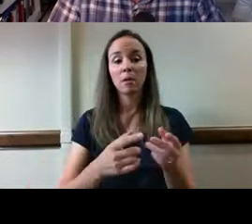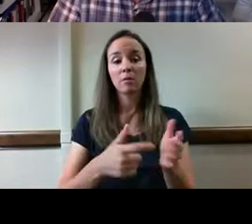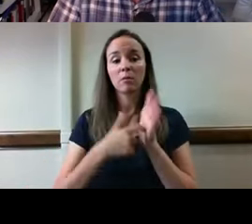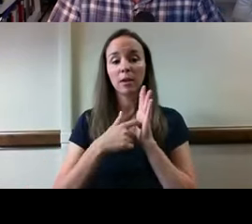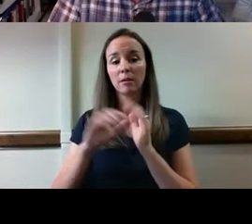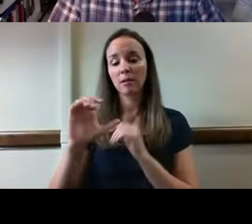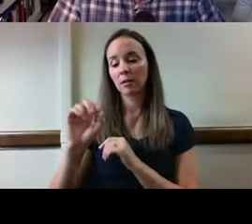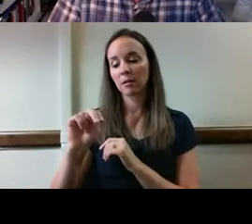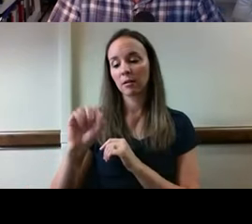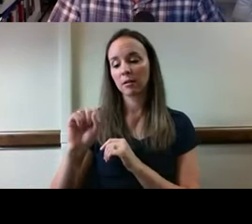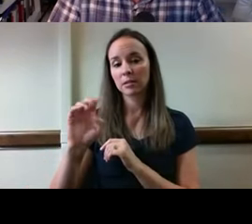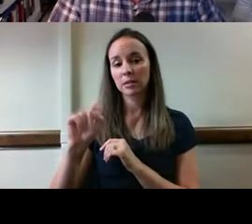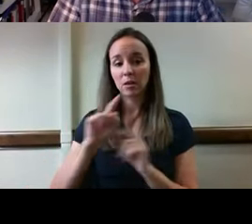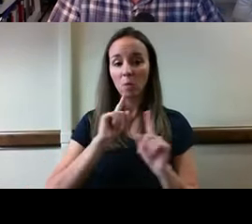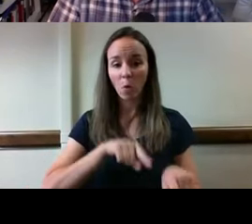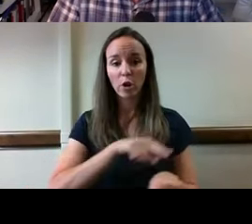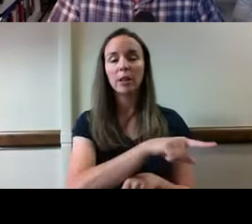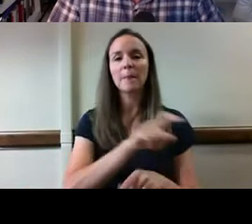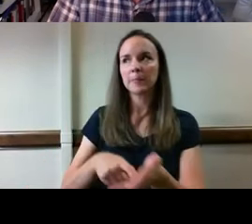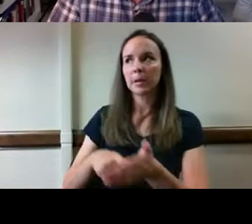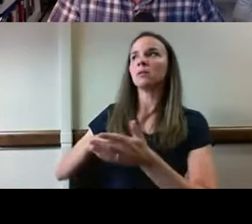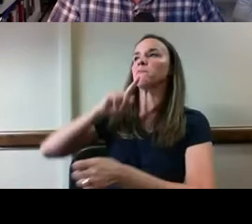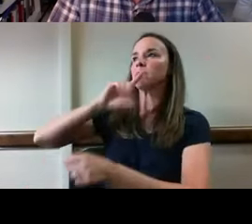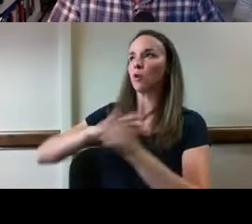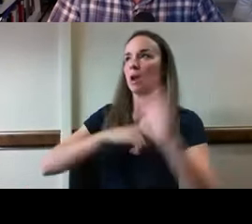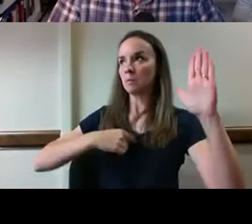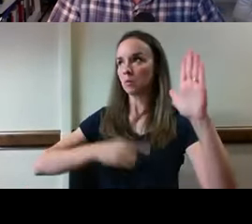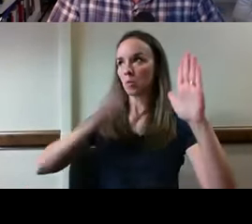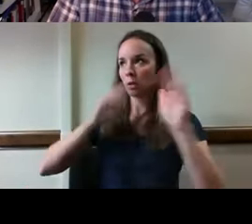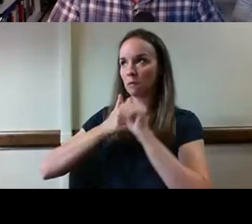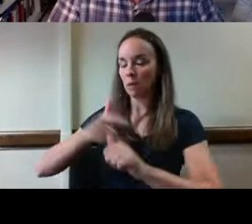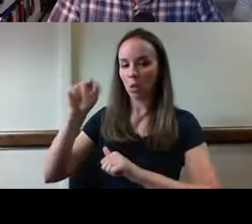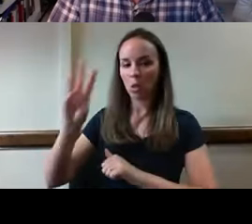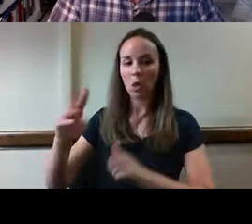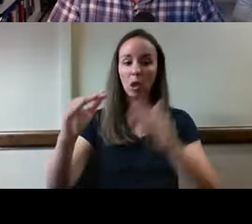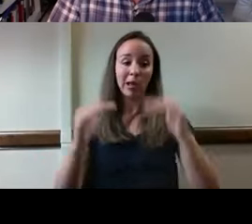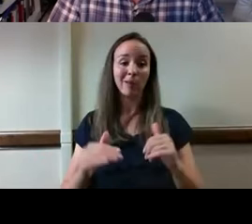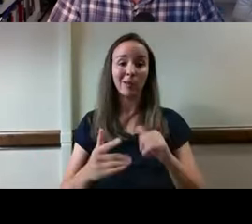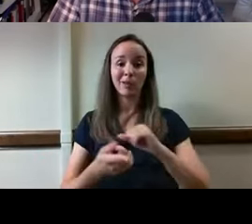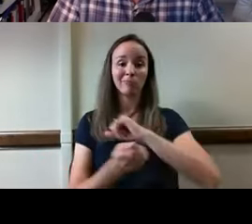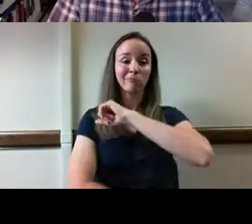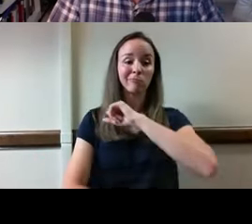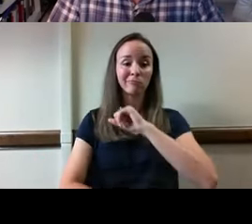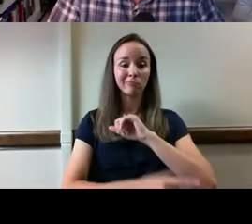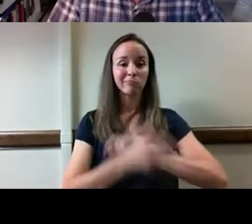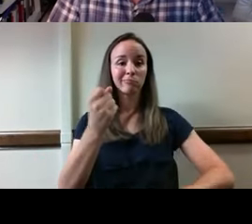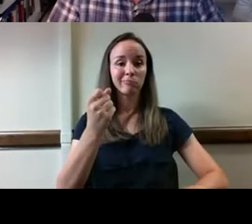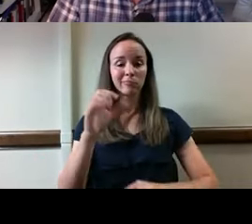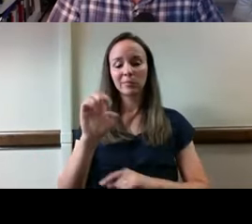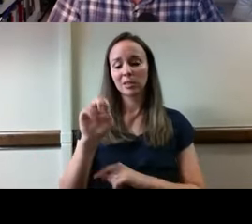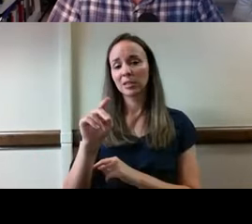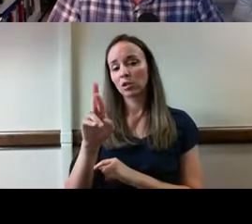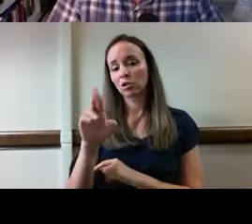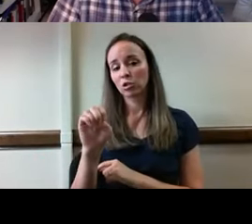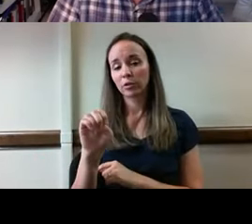agrees to abide by the law going forward. A reprimand or a censure may be required. There may be a monetary